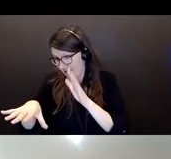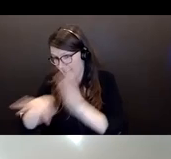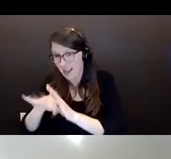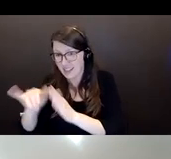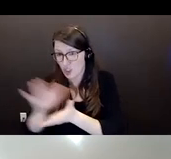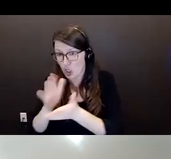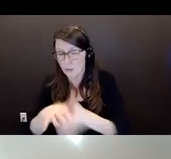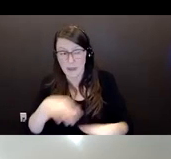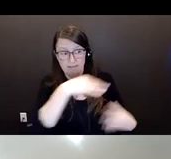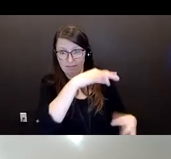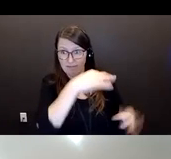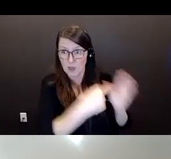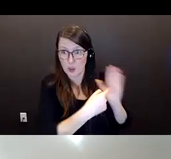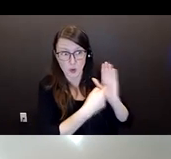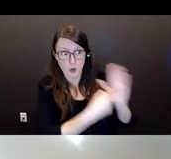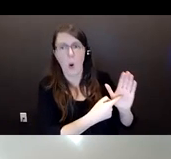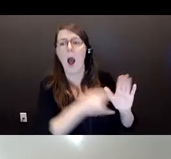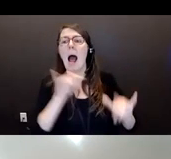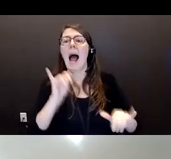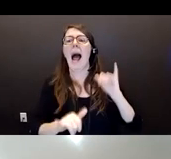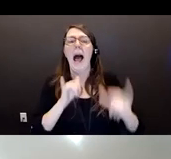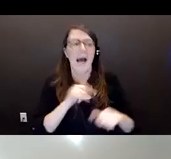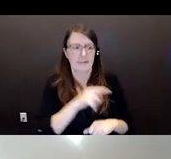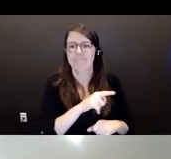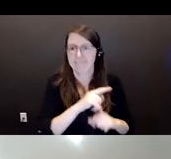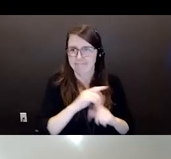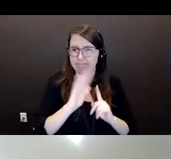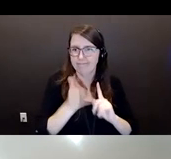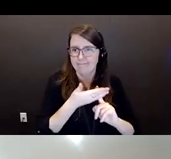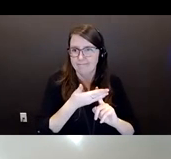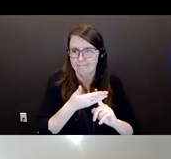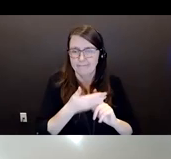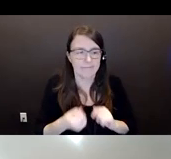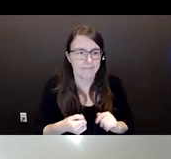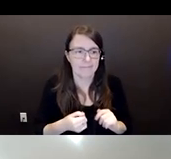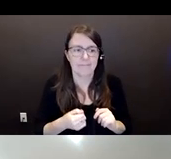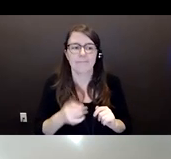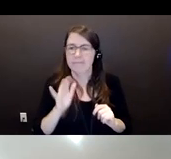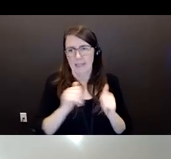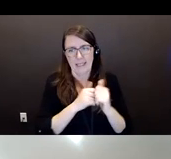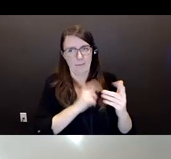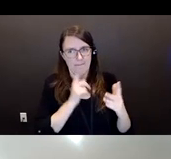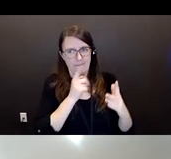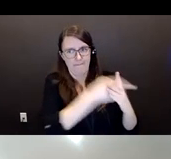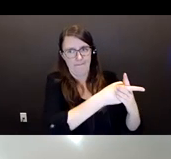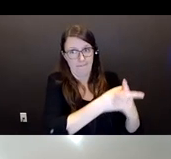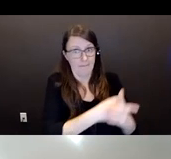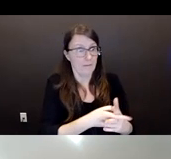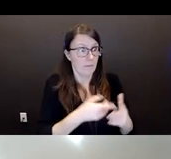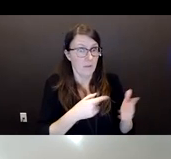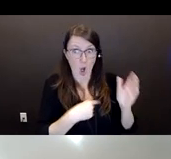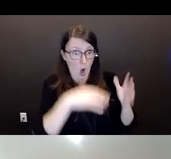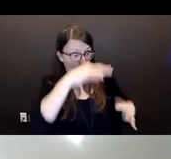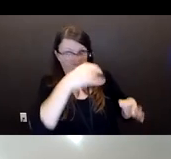and was so proud of that. And then I, the bad cop, having to tell her, well, you now have $150,000